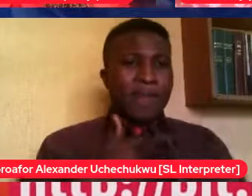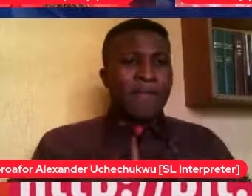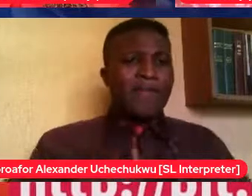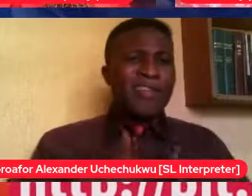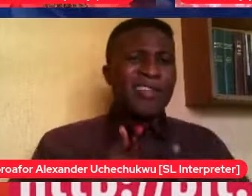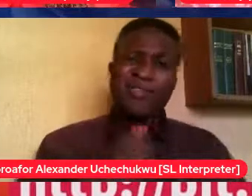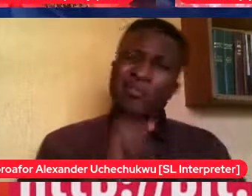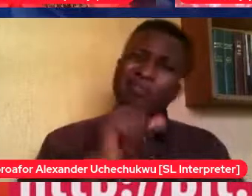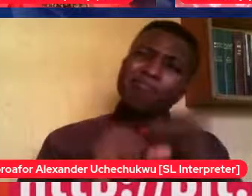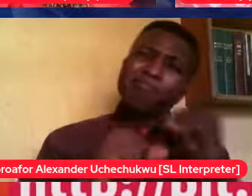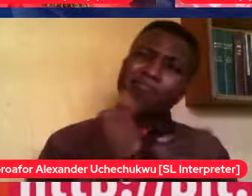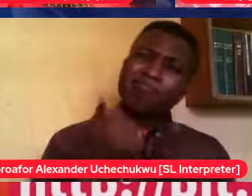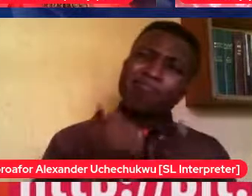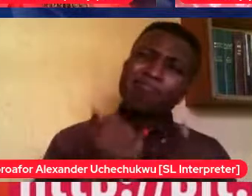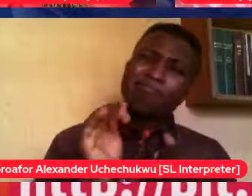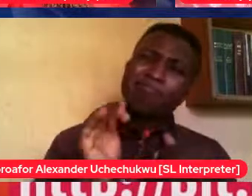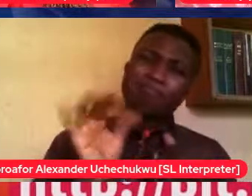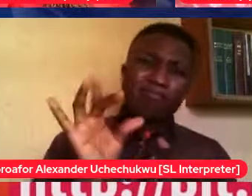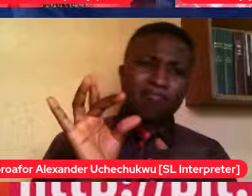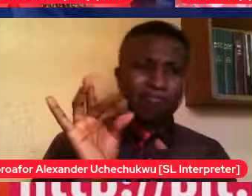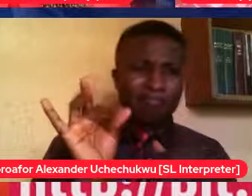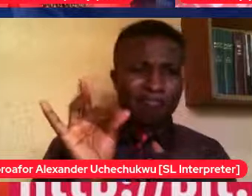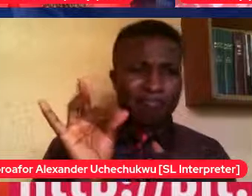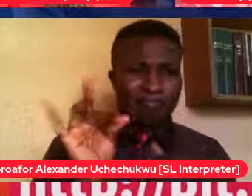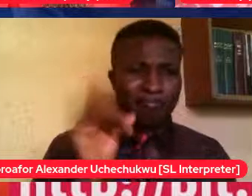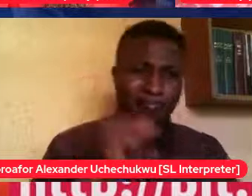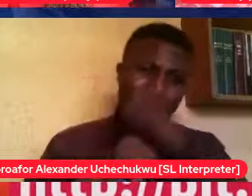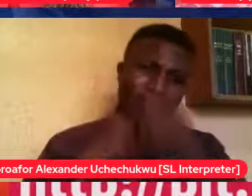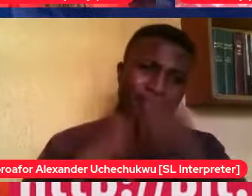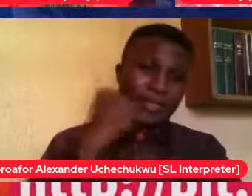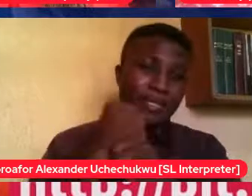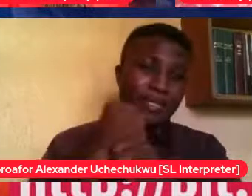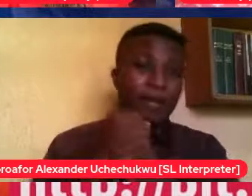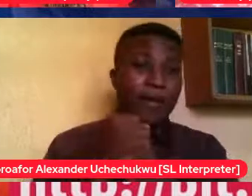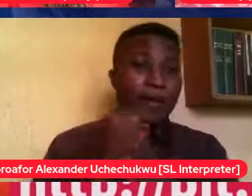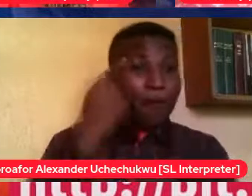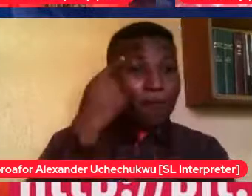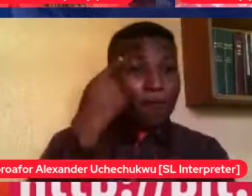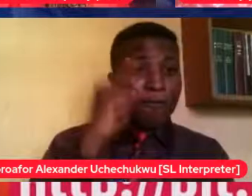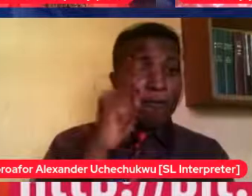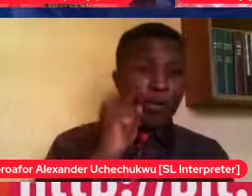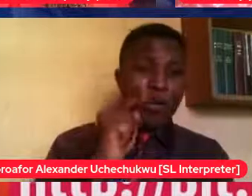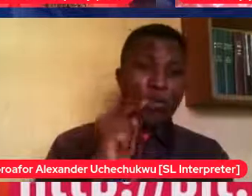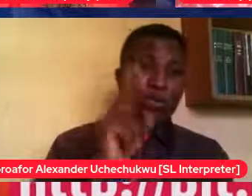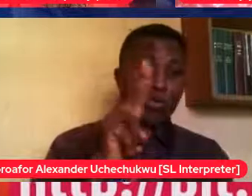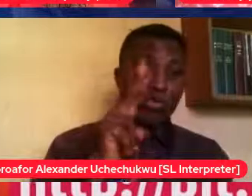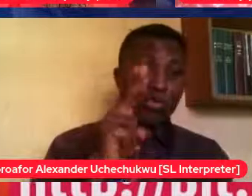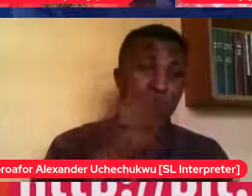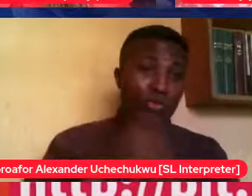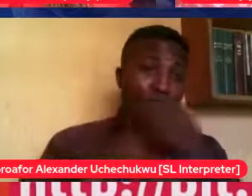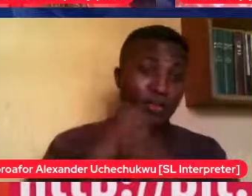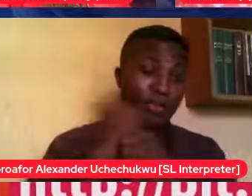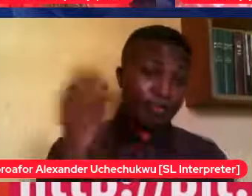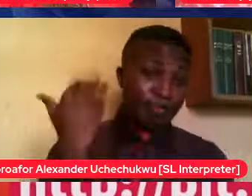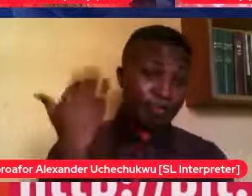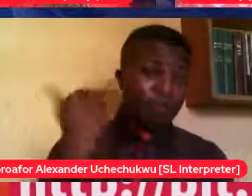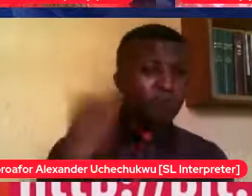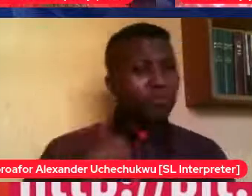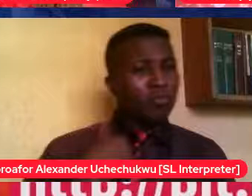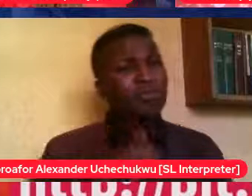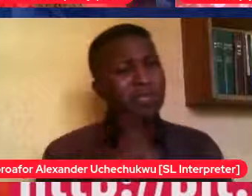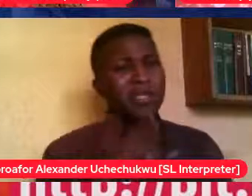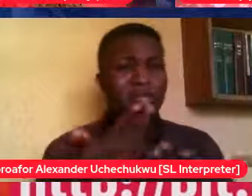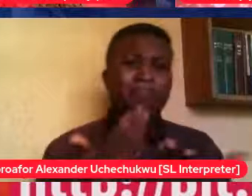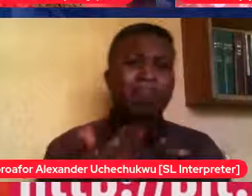with, well, first, it's the arousal. You know, like, we're keeping it real. So we're breaking, we're going into detail. Yeah, please.